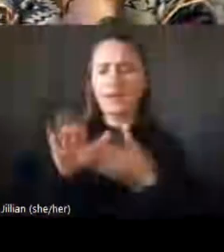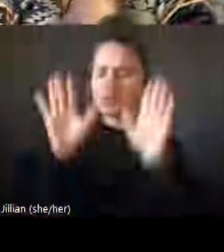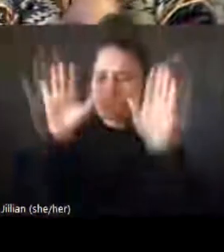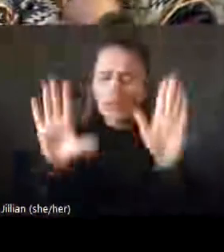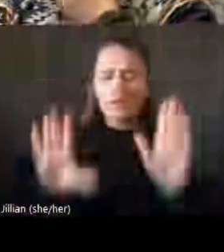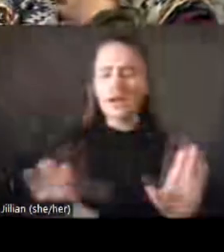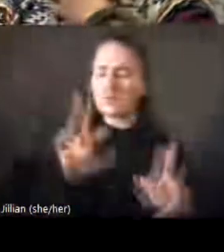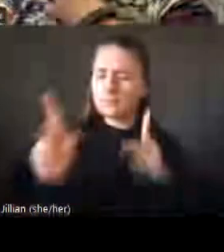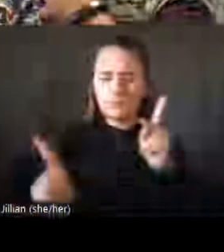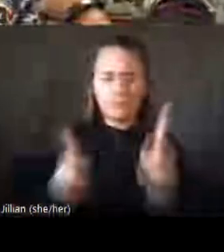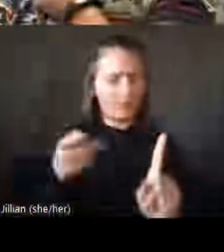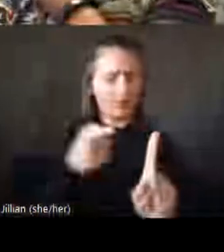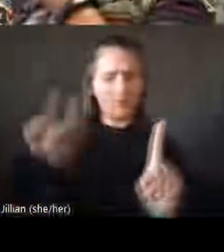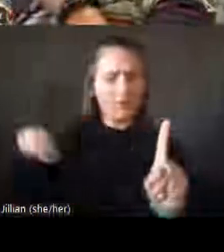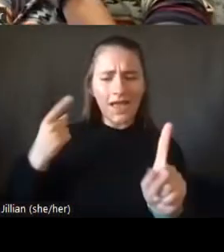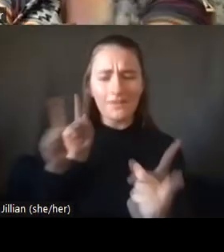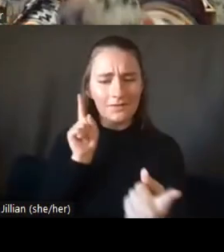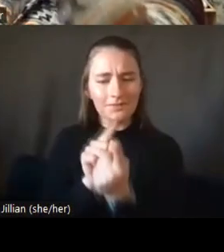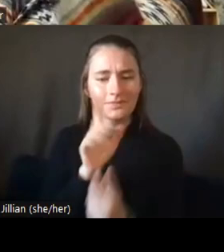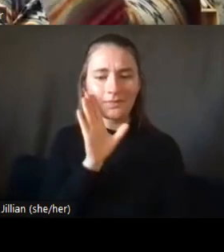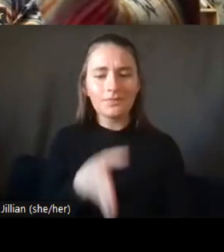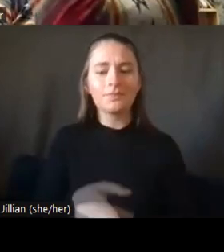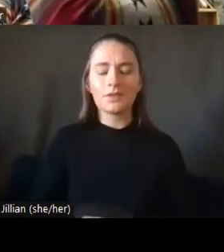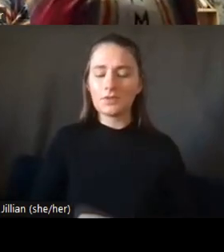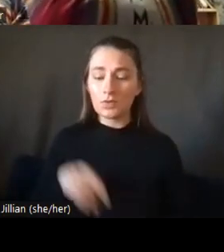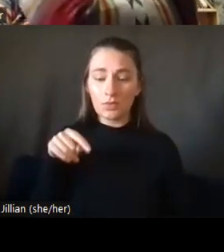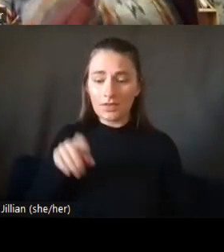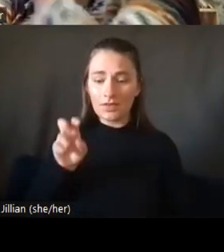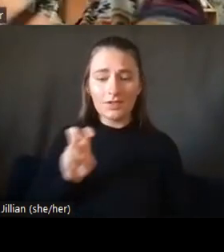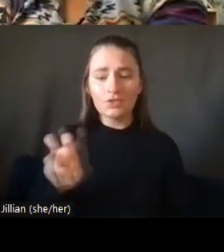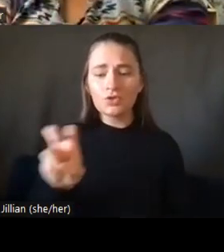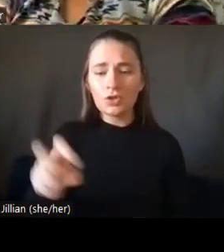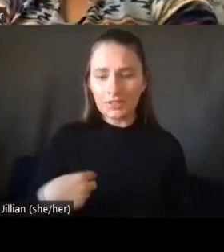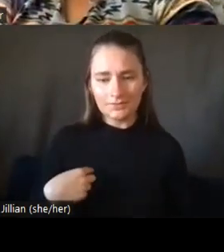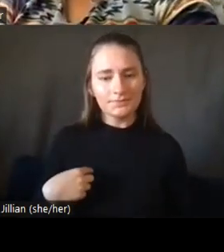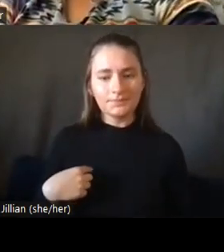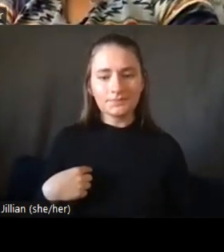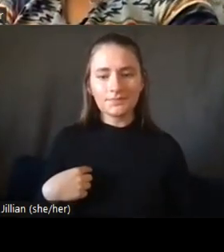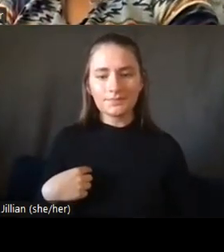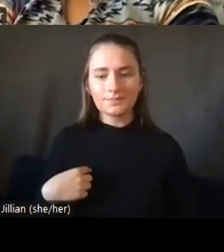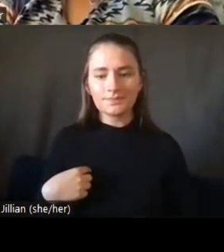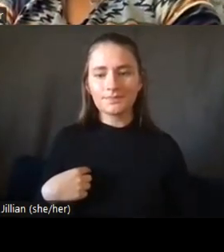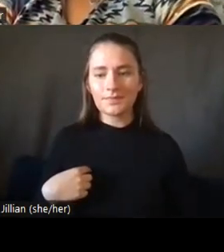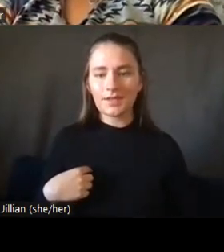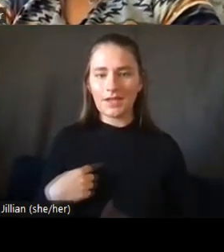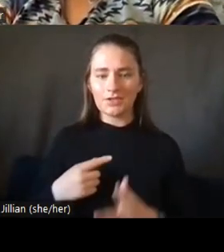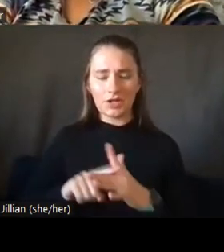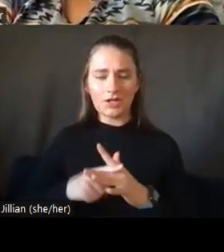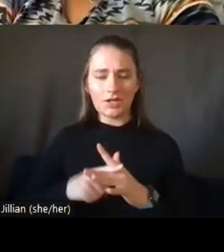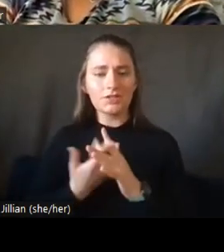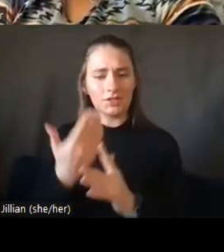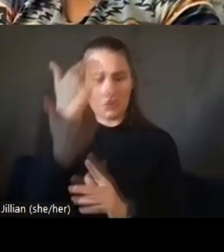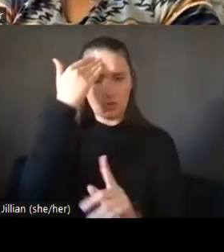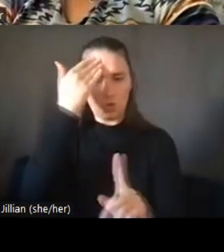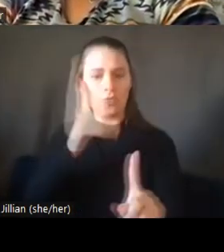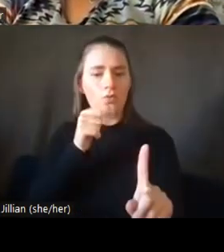humans that you'll meet. And so on this journey, I've really got to know him as a